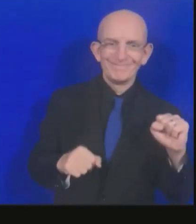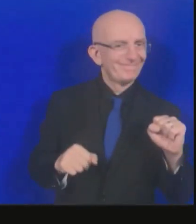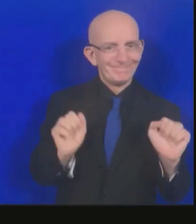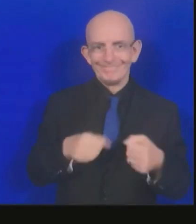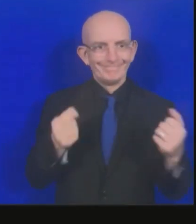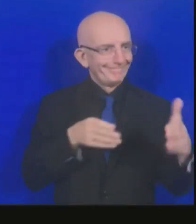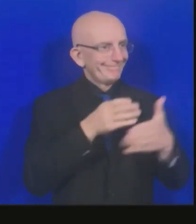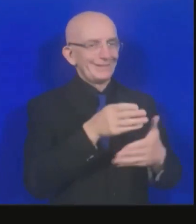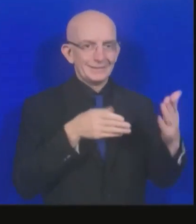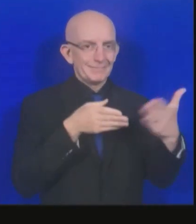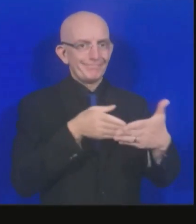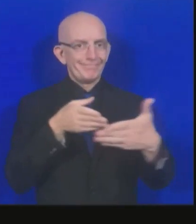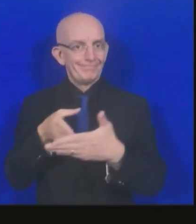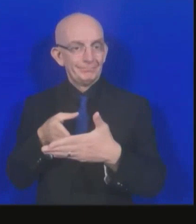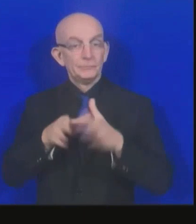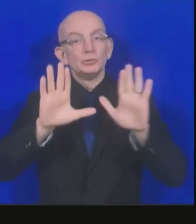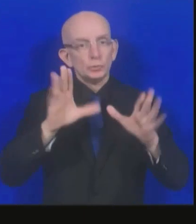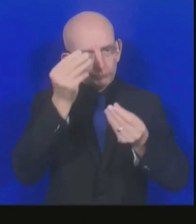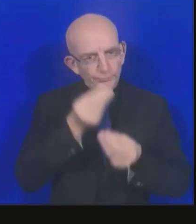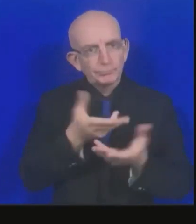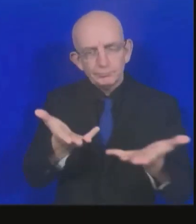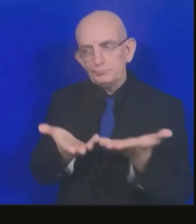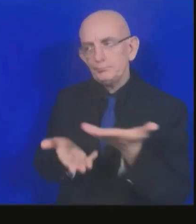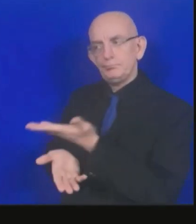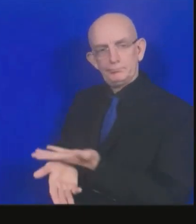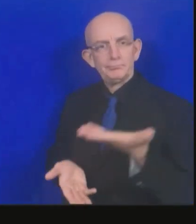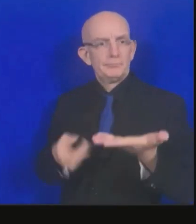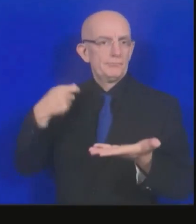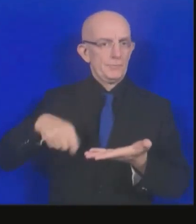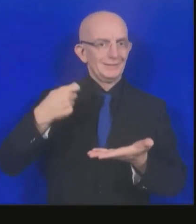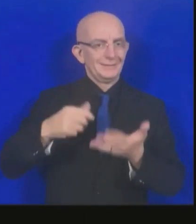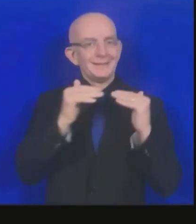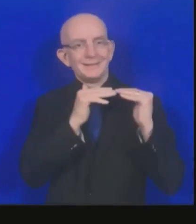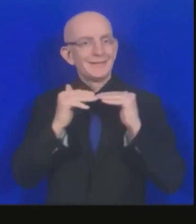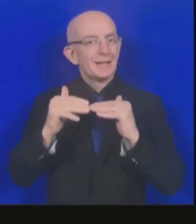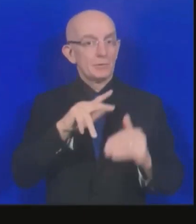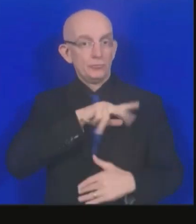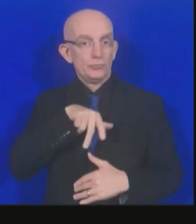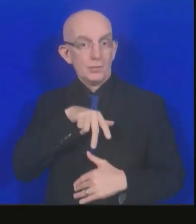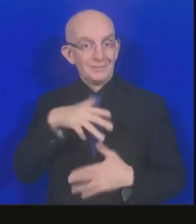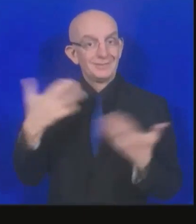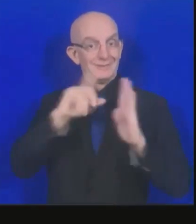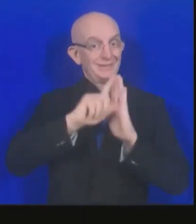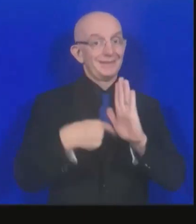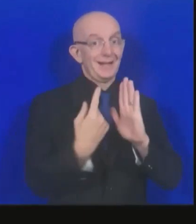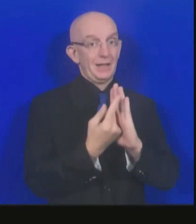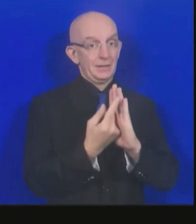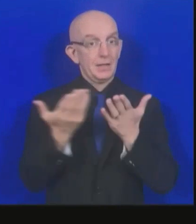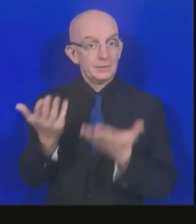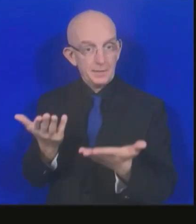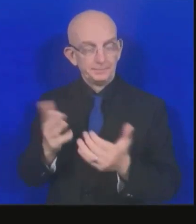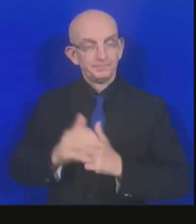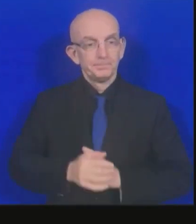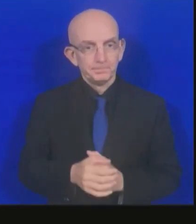Lanka, His Excellency Ranil Wira Menzige, to deliver a keynote address.